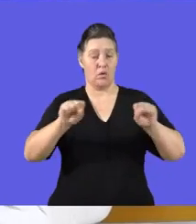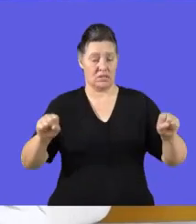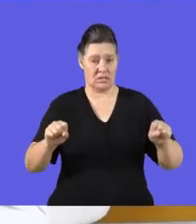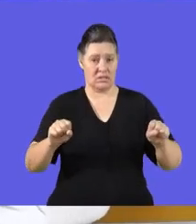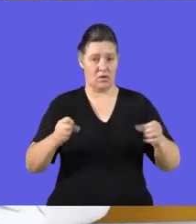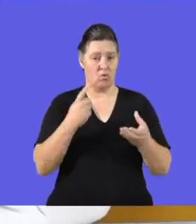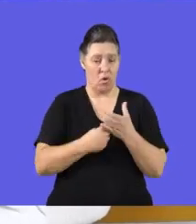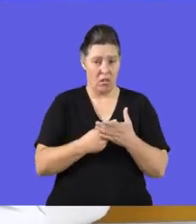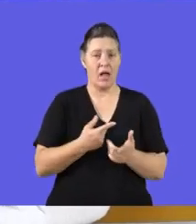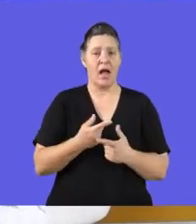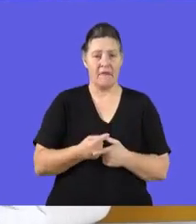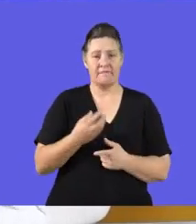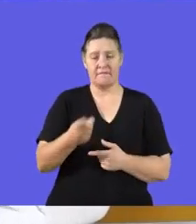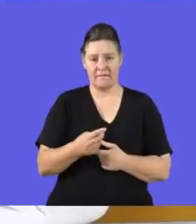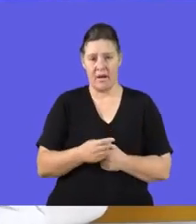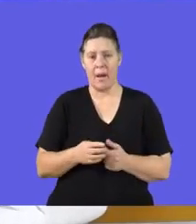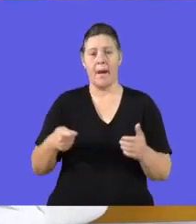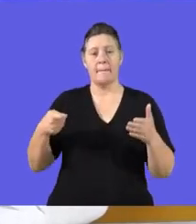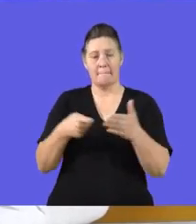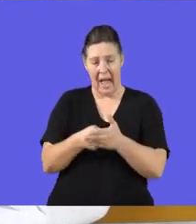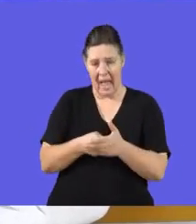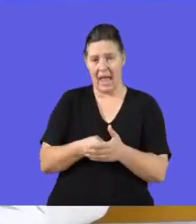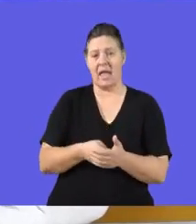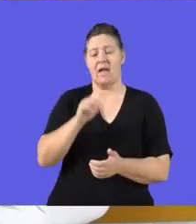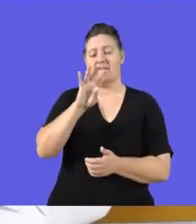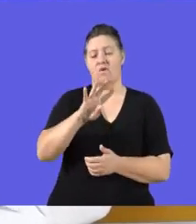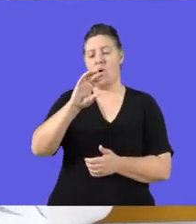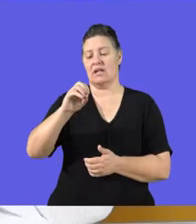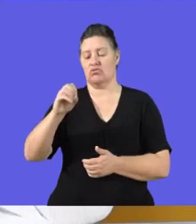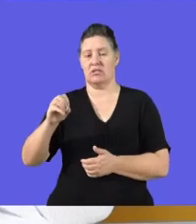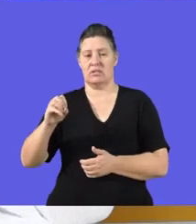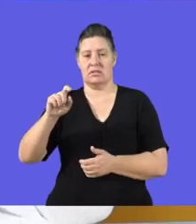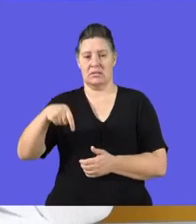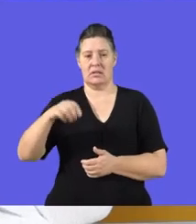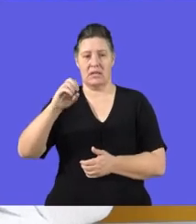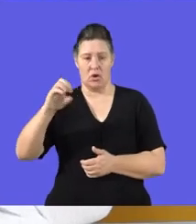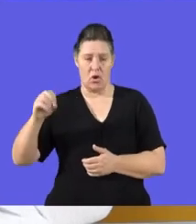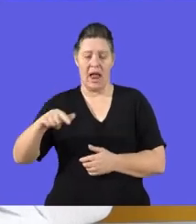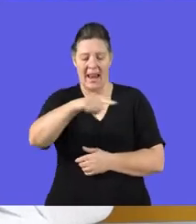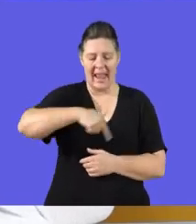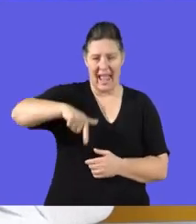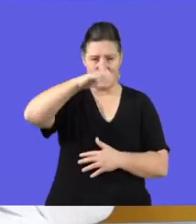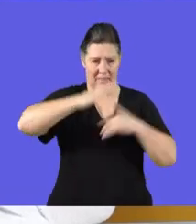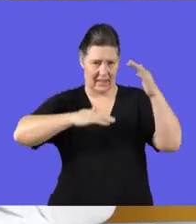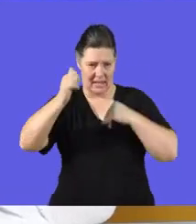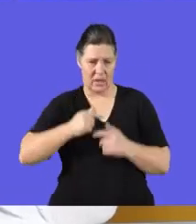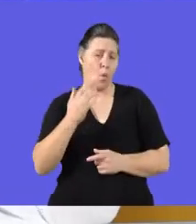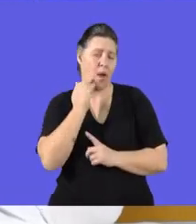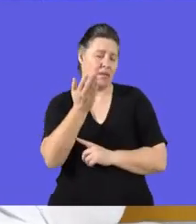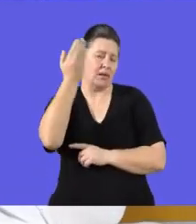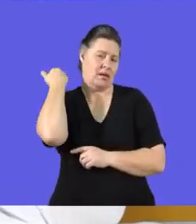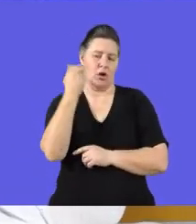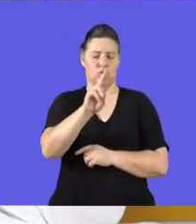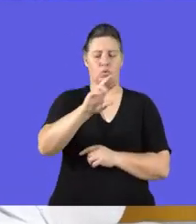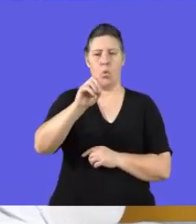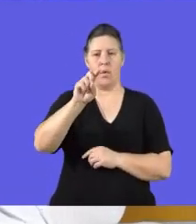Volvo's Traders has London buildings, which were bought for 400,000. This is what we bought the London buildings for in